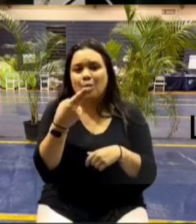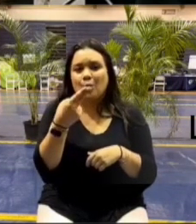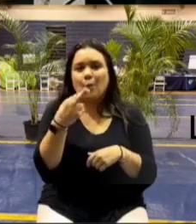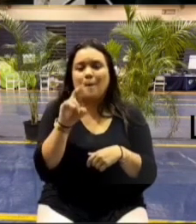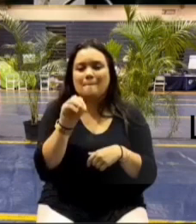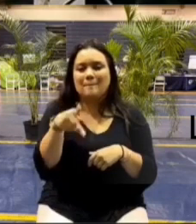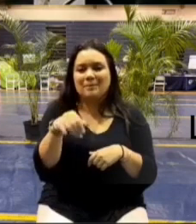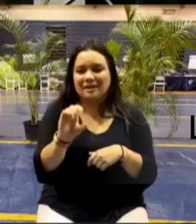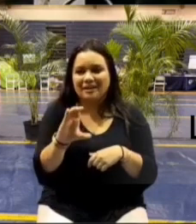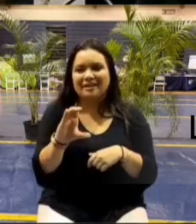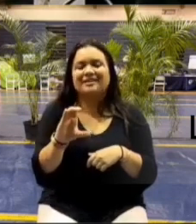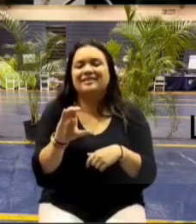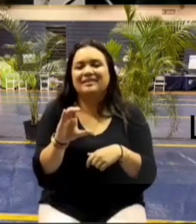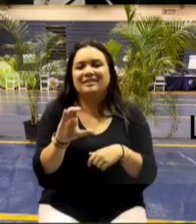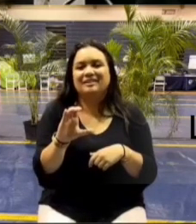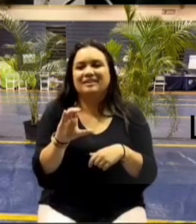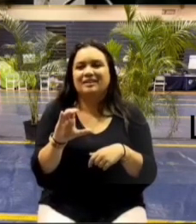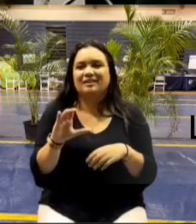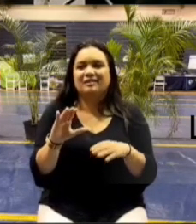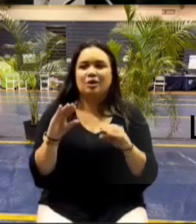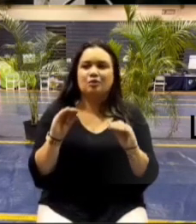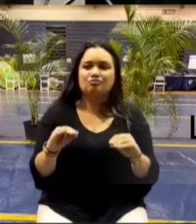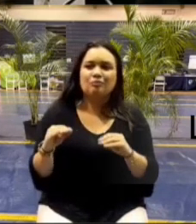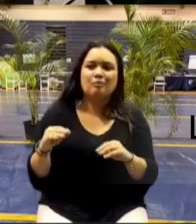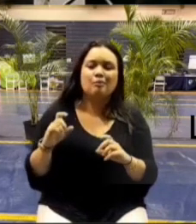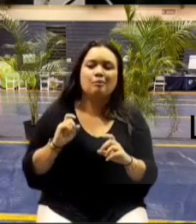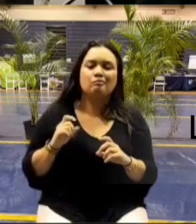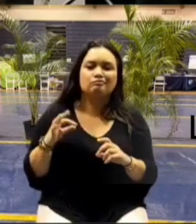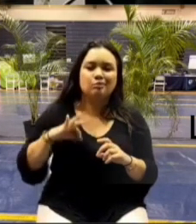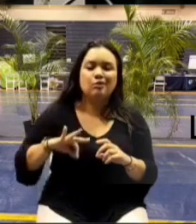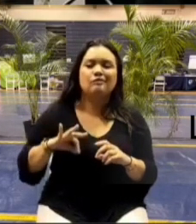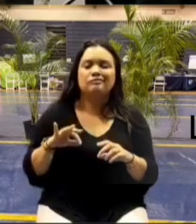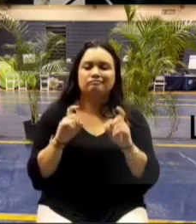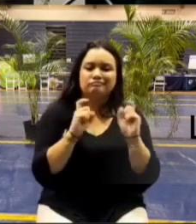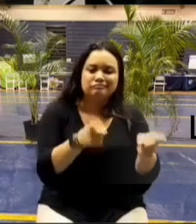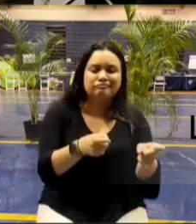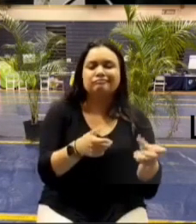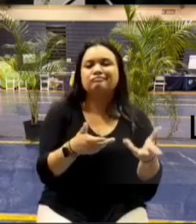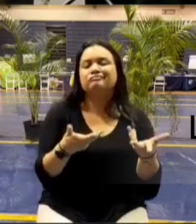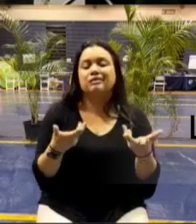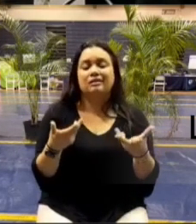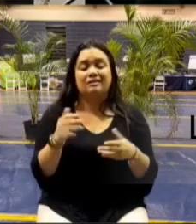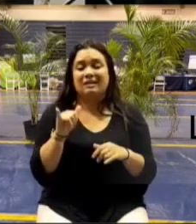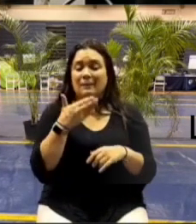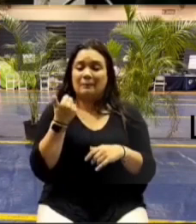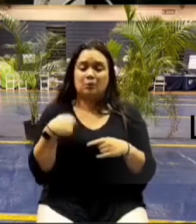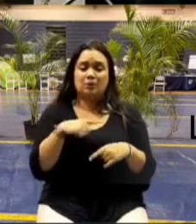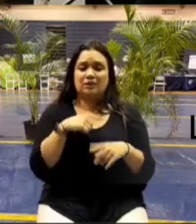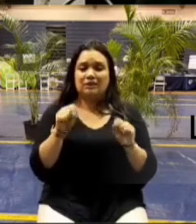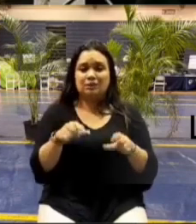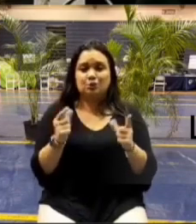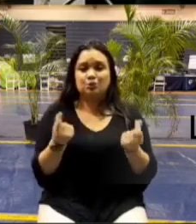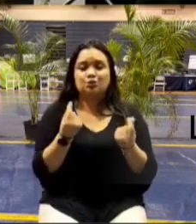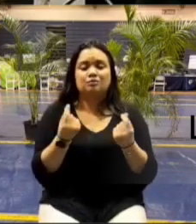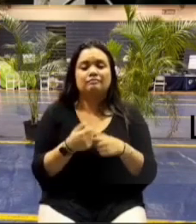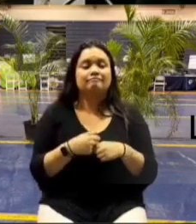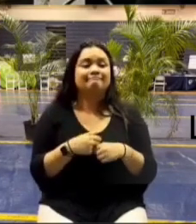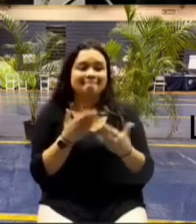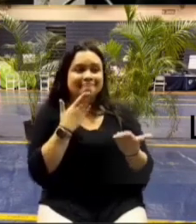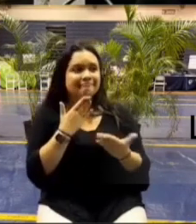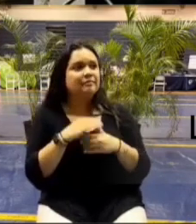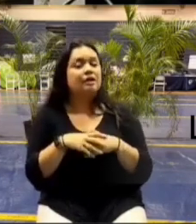there's so many um that's the best that's exactly that's good thank you thank